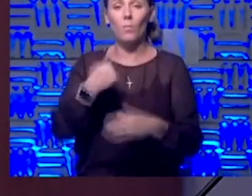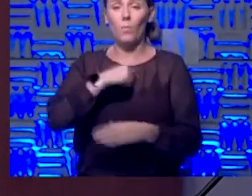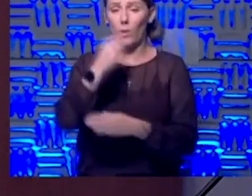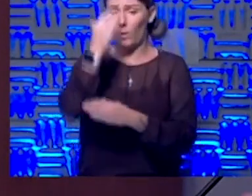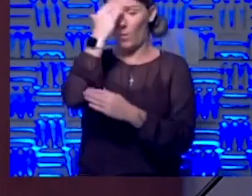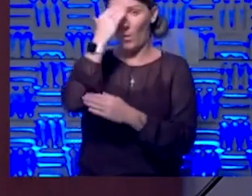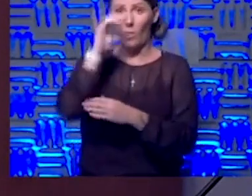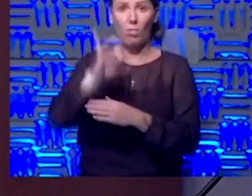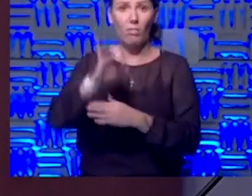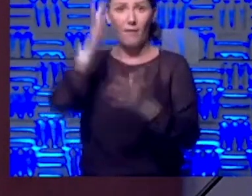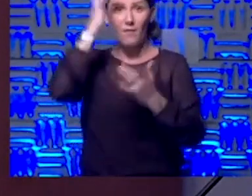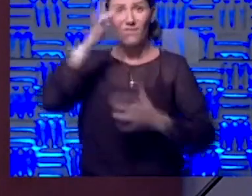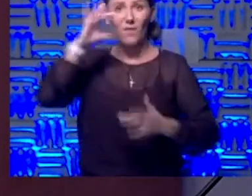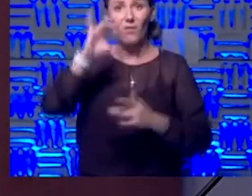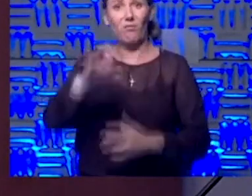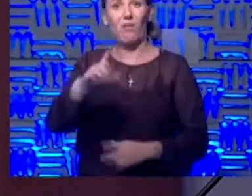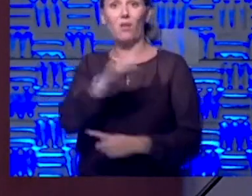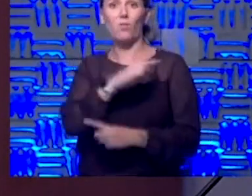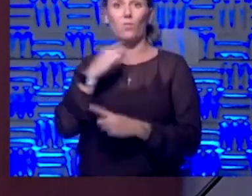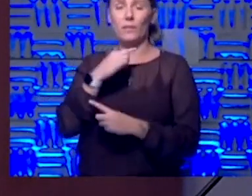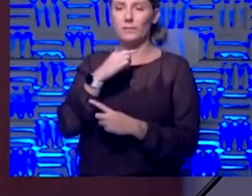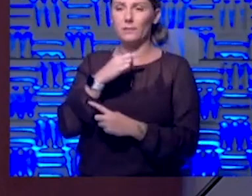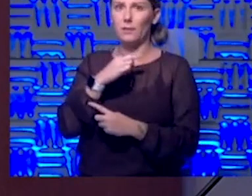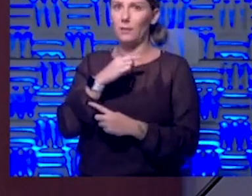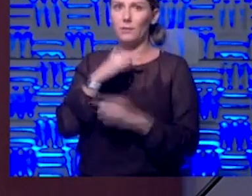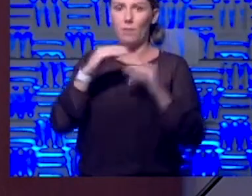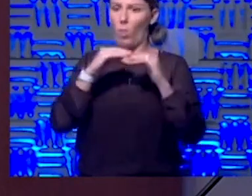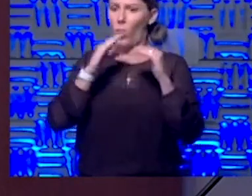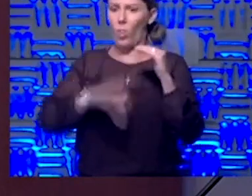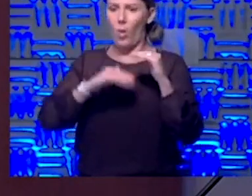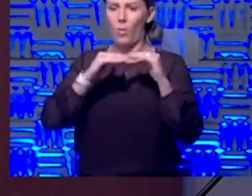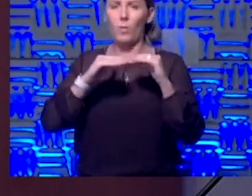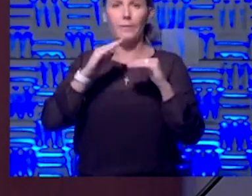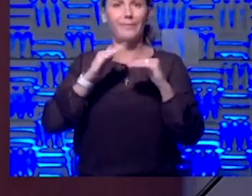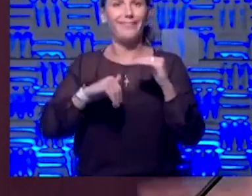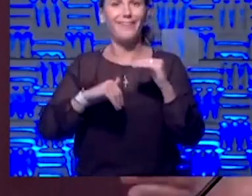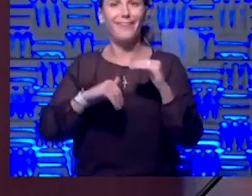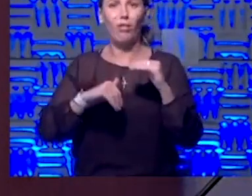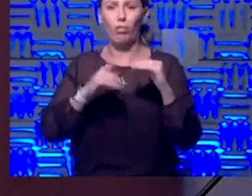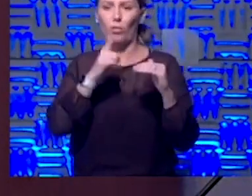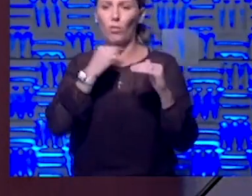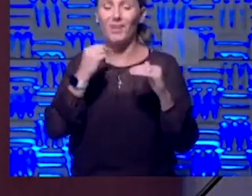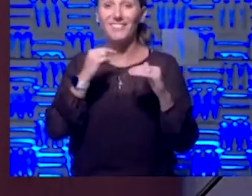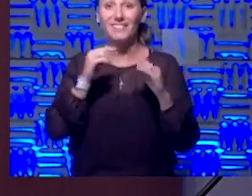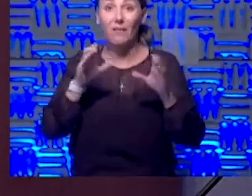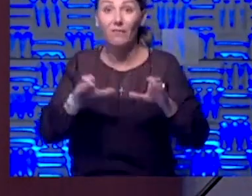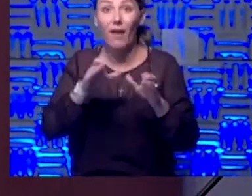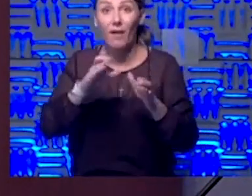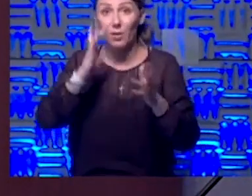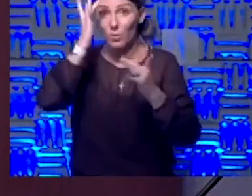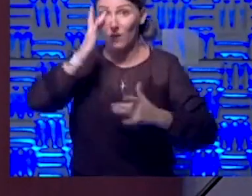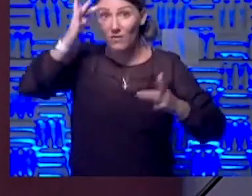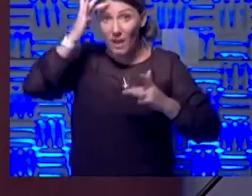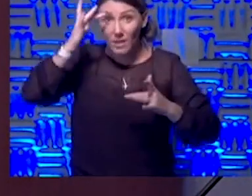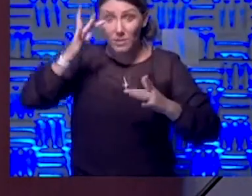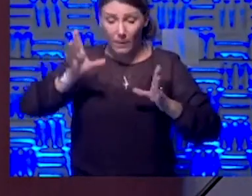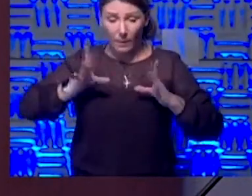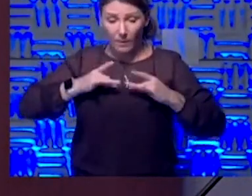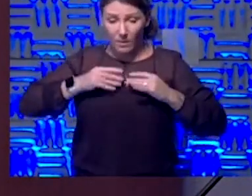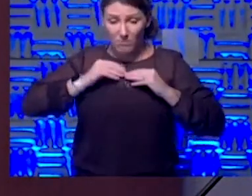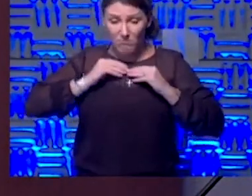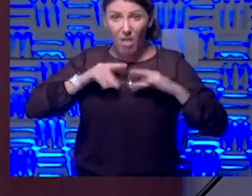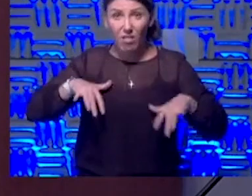risk is so much lower than the risk of getting the active infection, like you say, and that